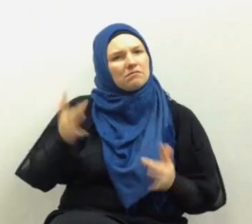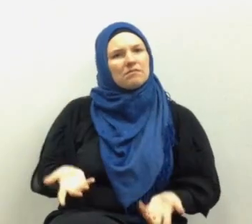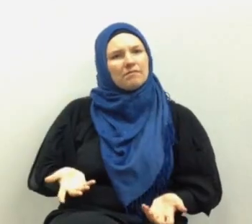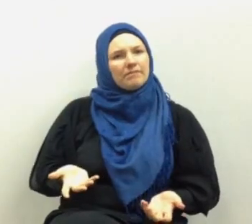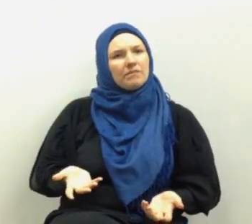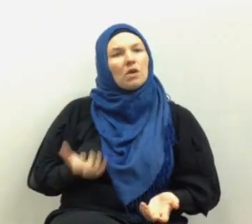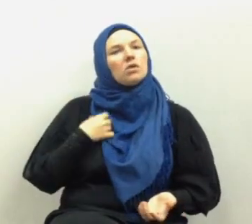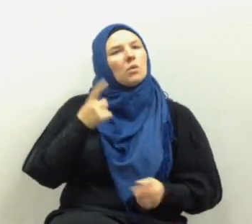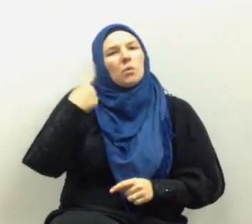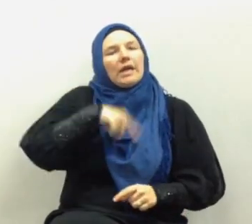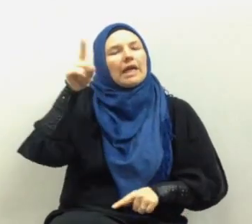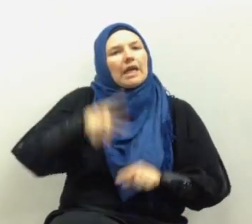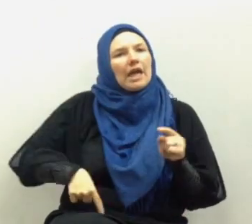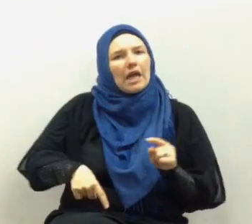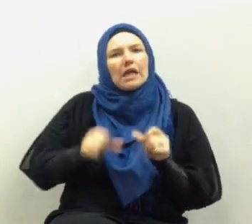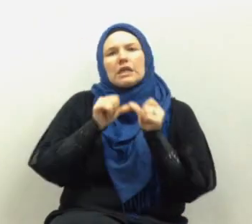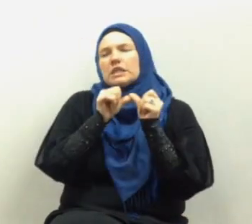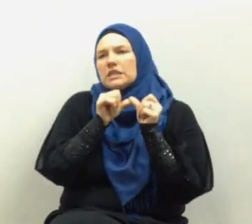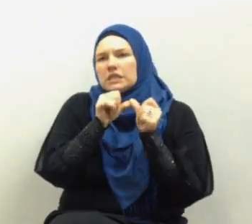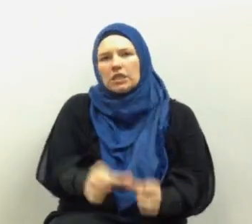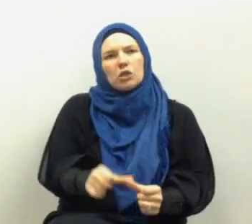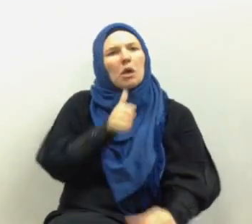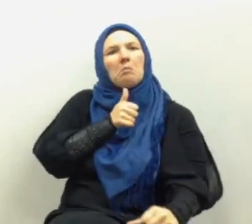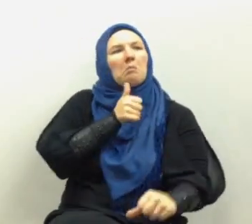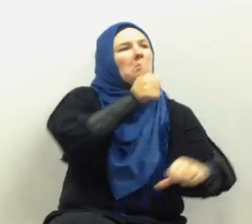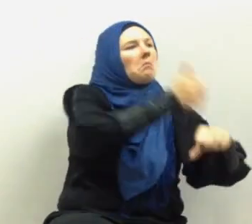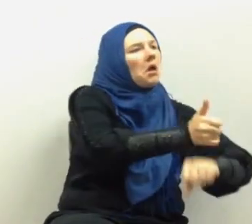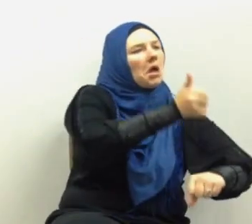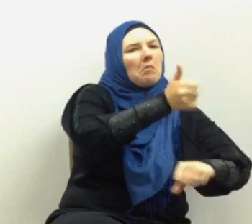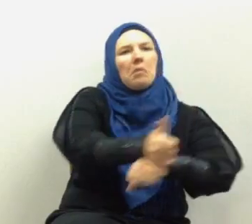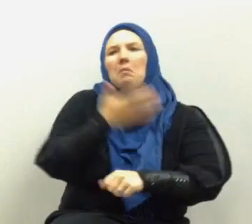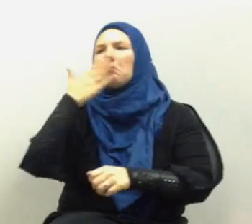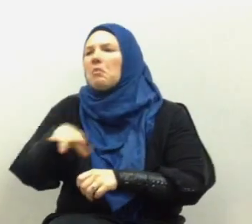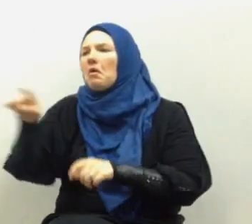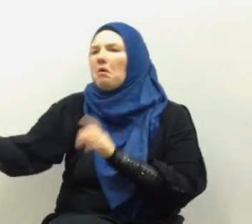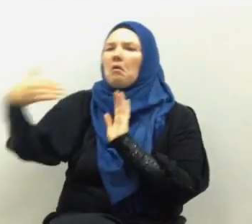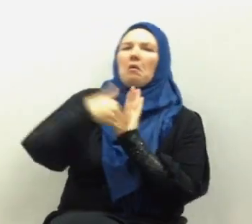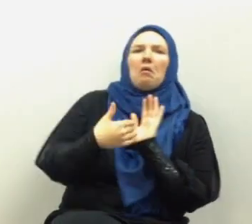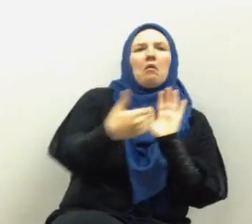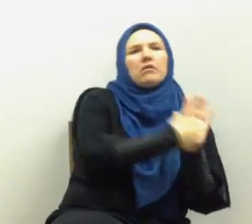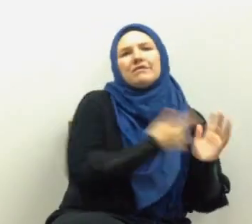befit his mercy so we cannot continue to blame the enemies